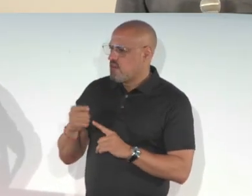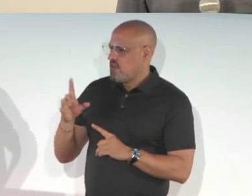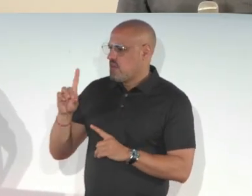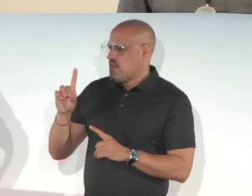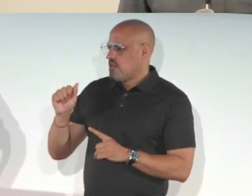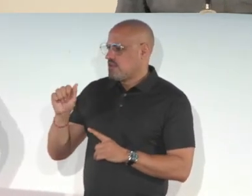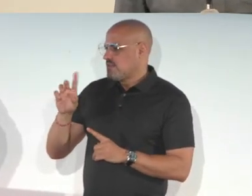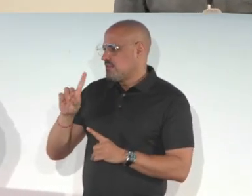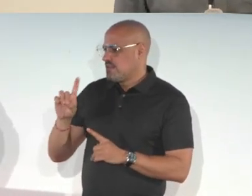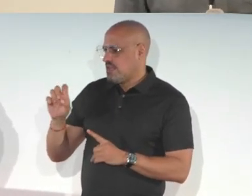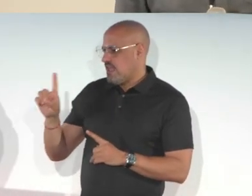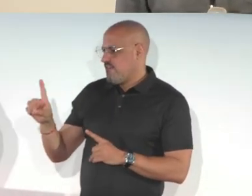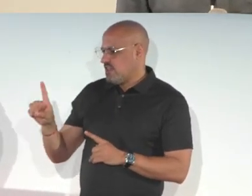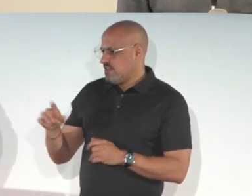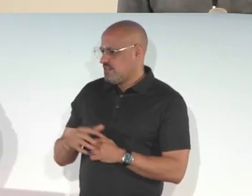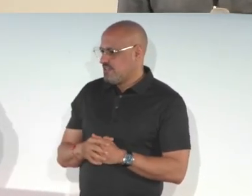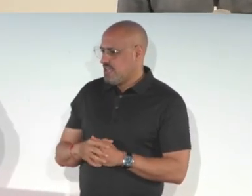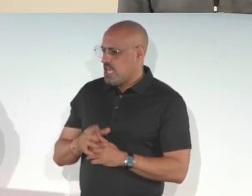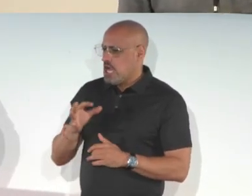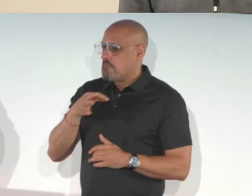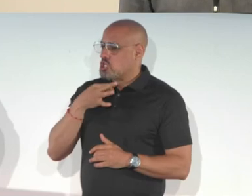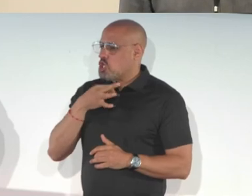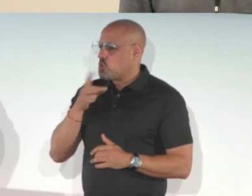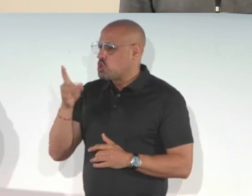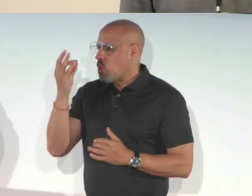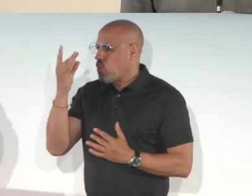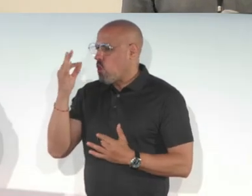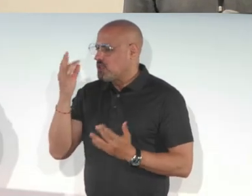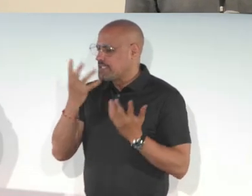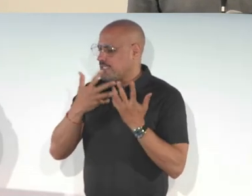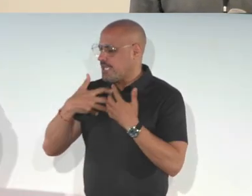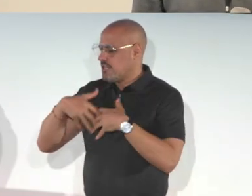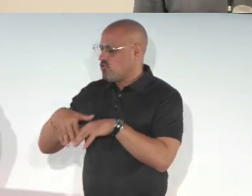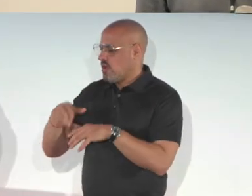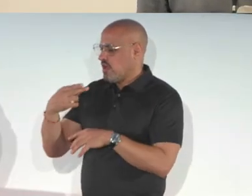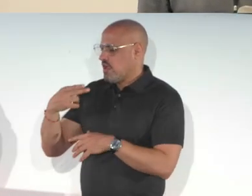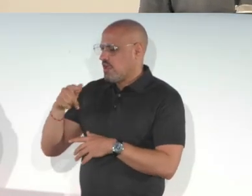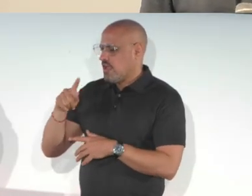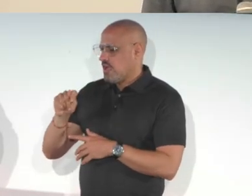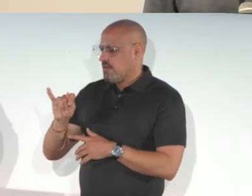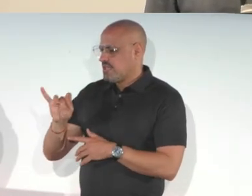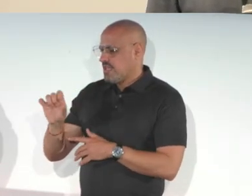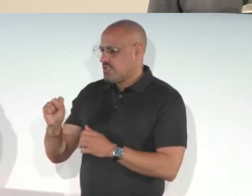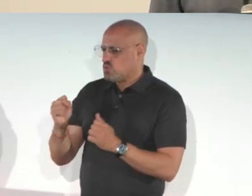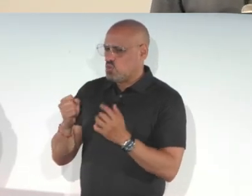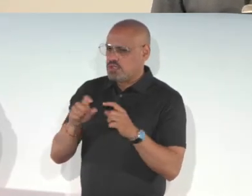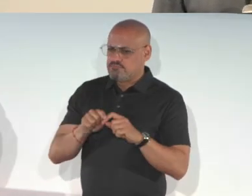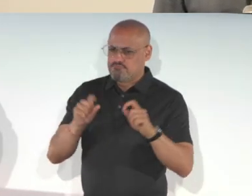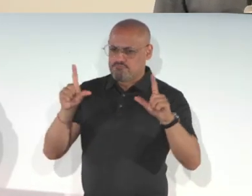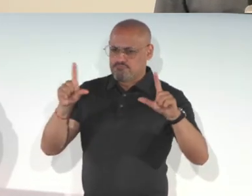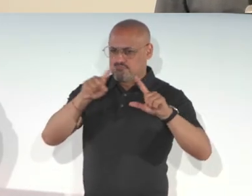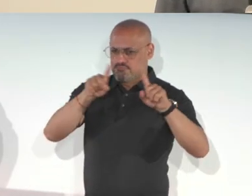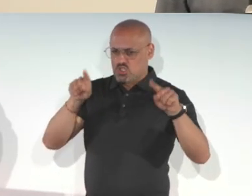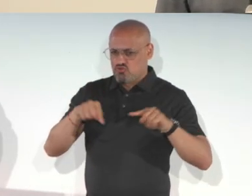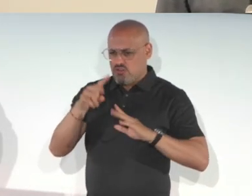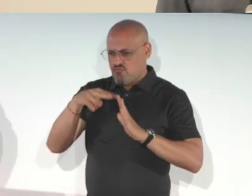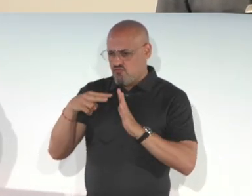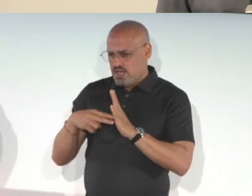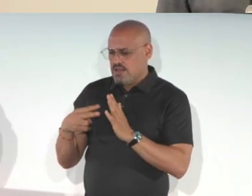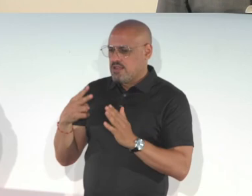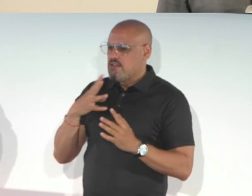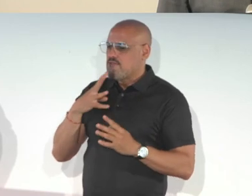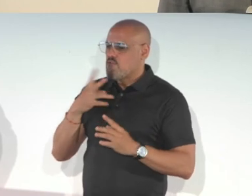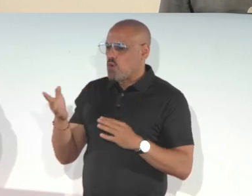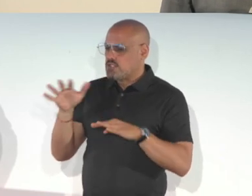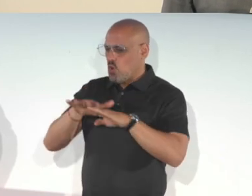Sure. Awesome. And I think we have one more question from online from David Vosnakos. I'm curious about